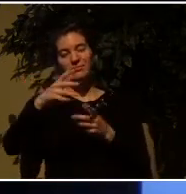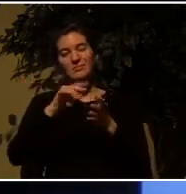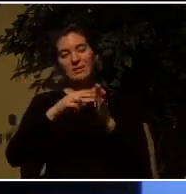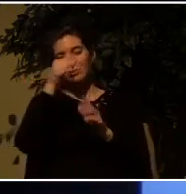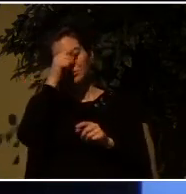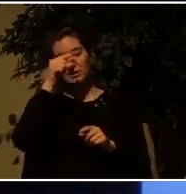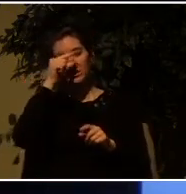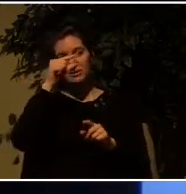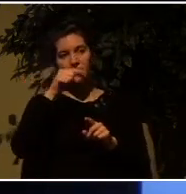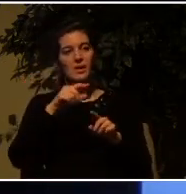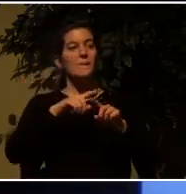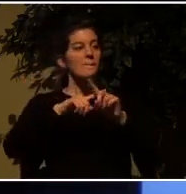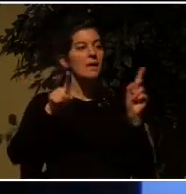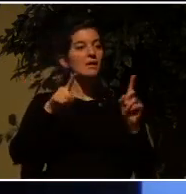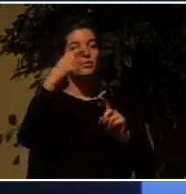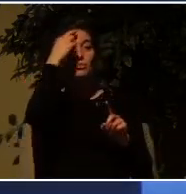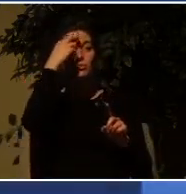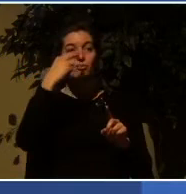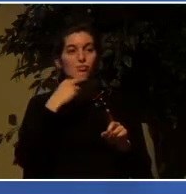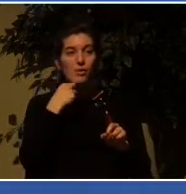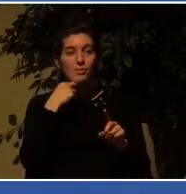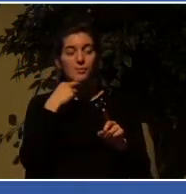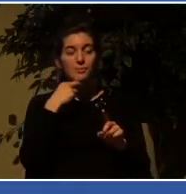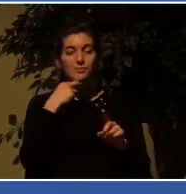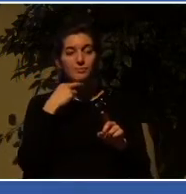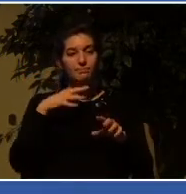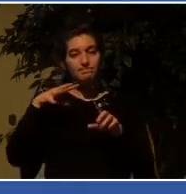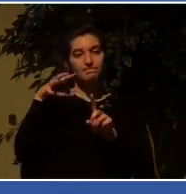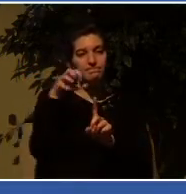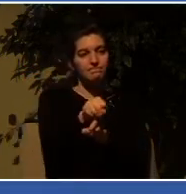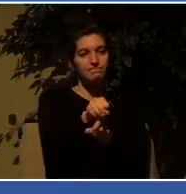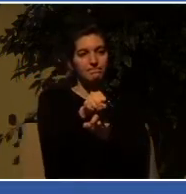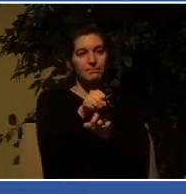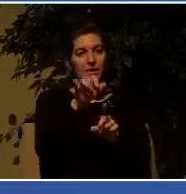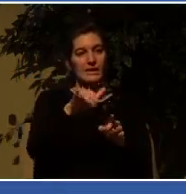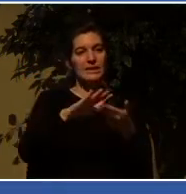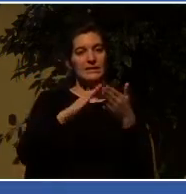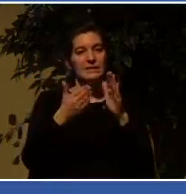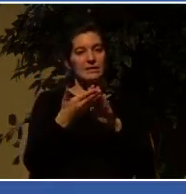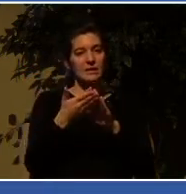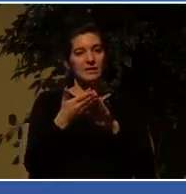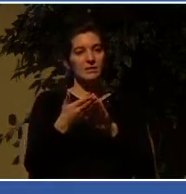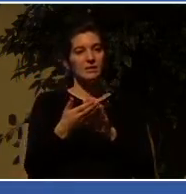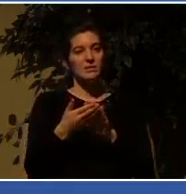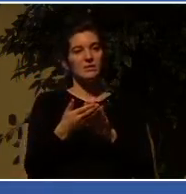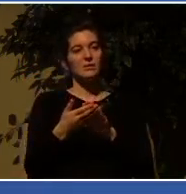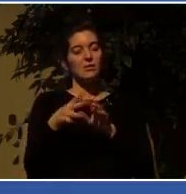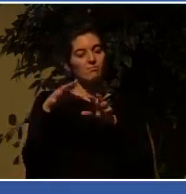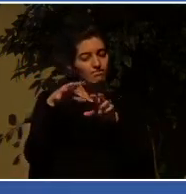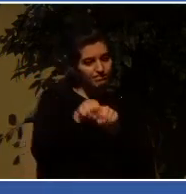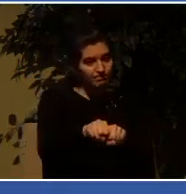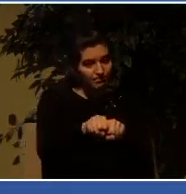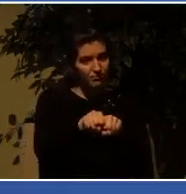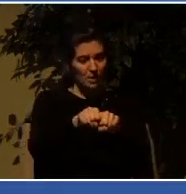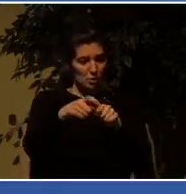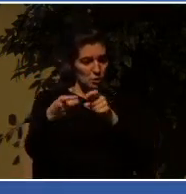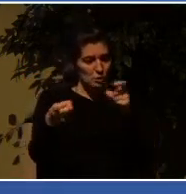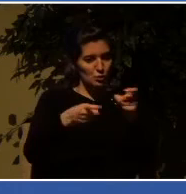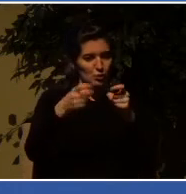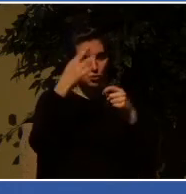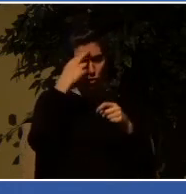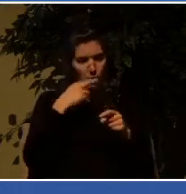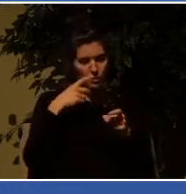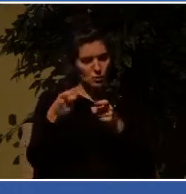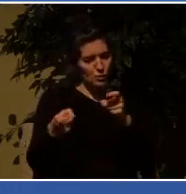colony under Roman military rule. That's the significance